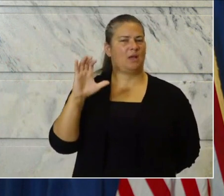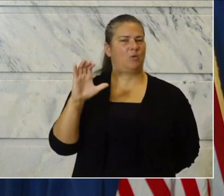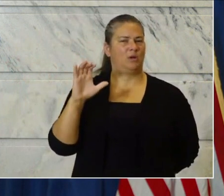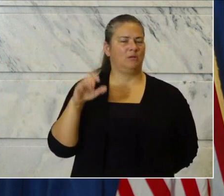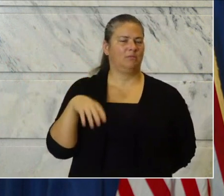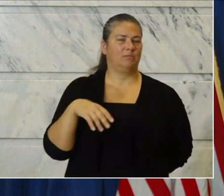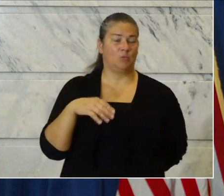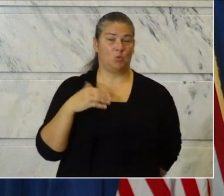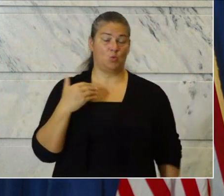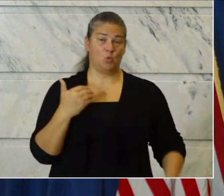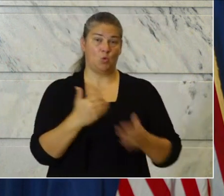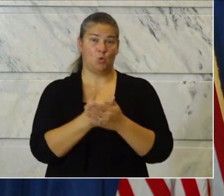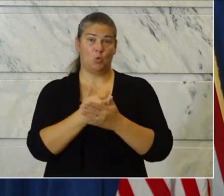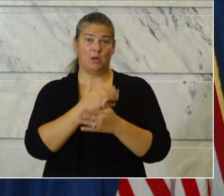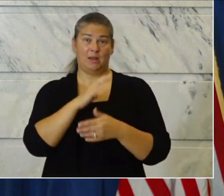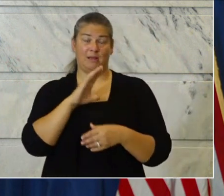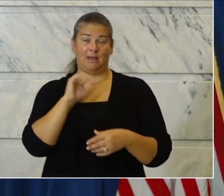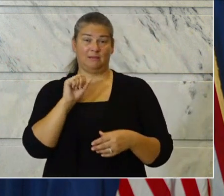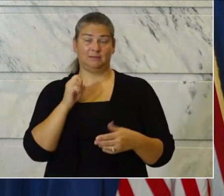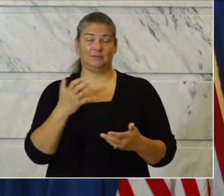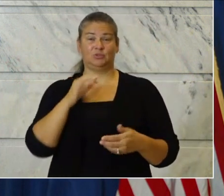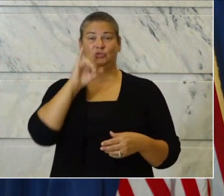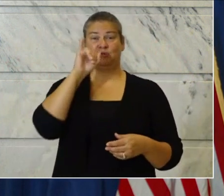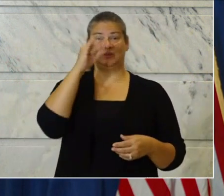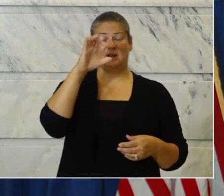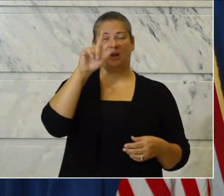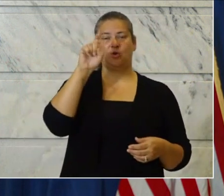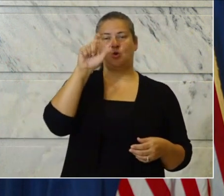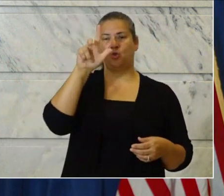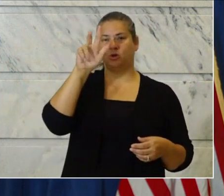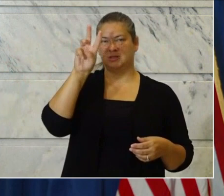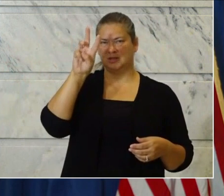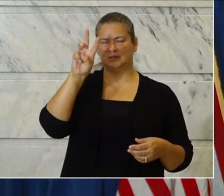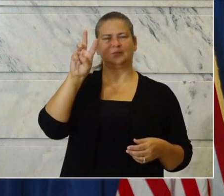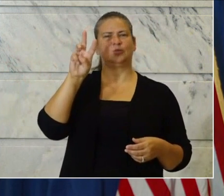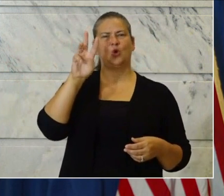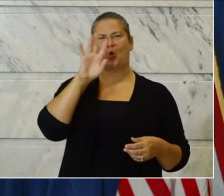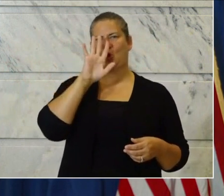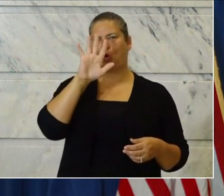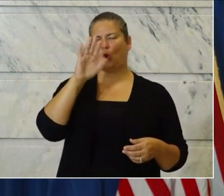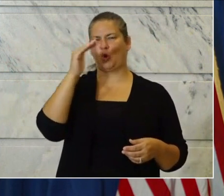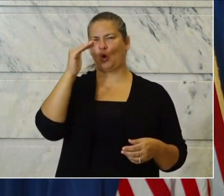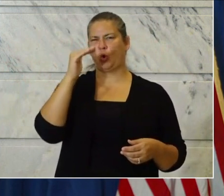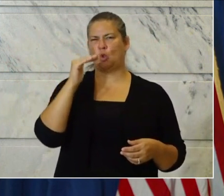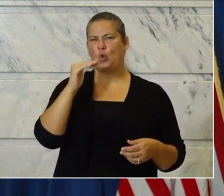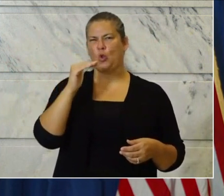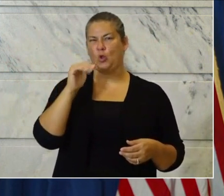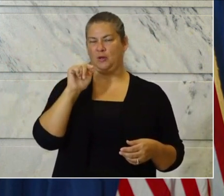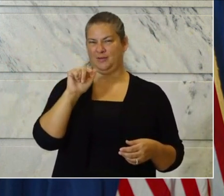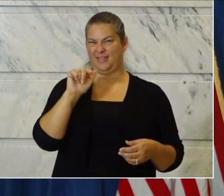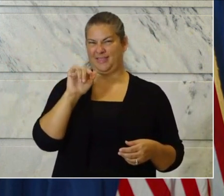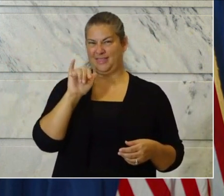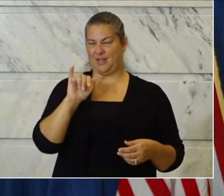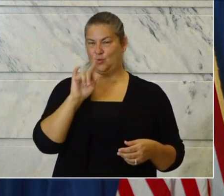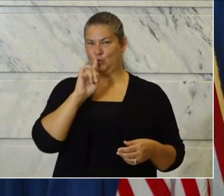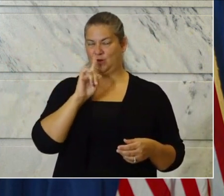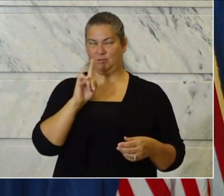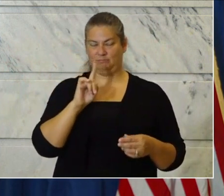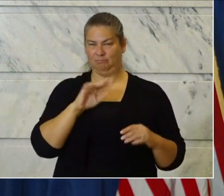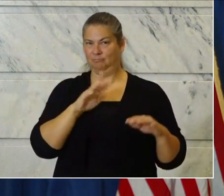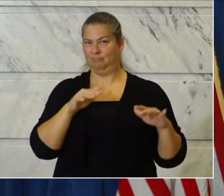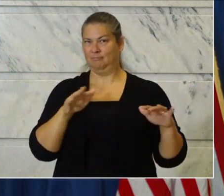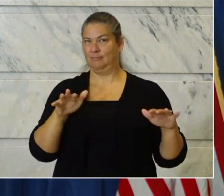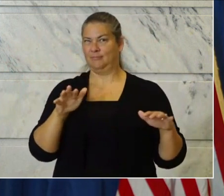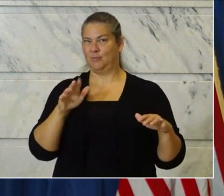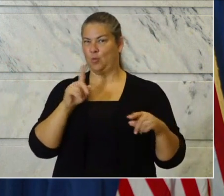New cases by county. Jefferson, 136. Listen to this next one. This is how things, when we say, oh, but our county